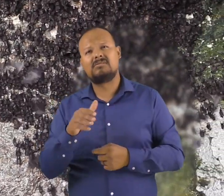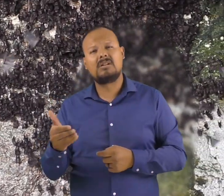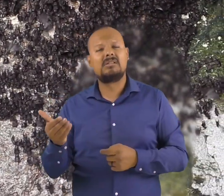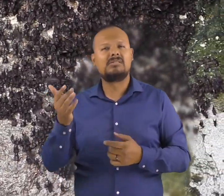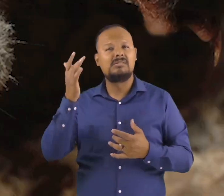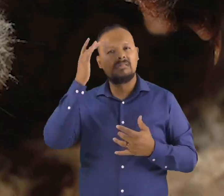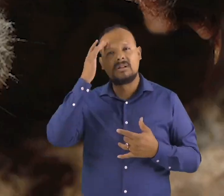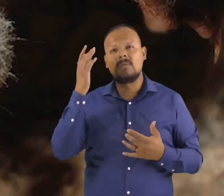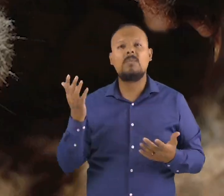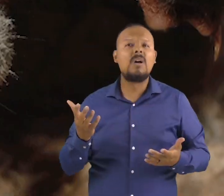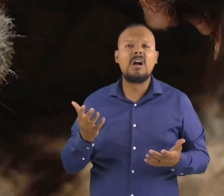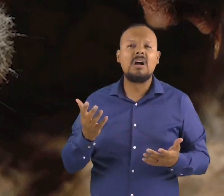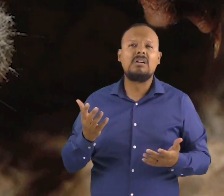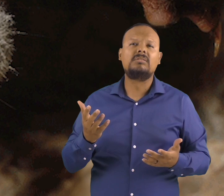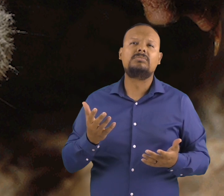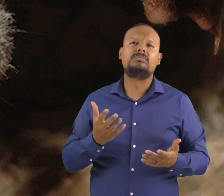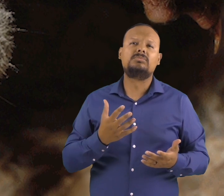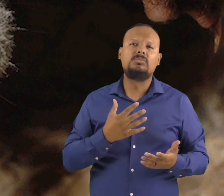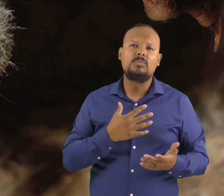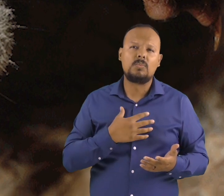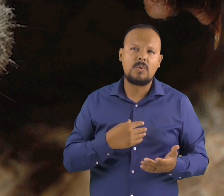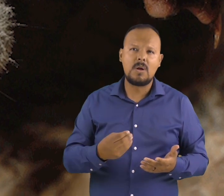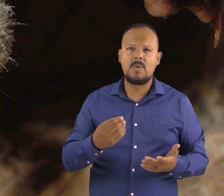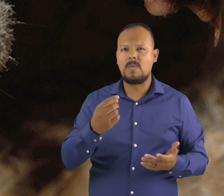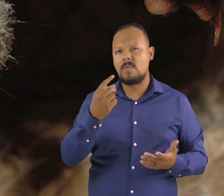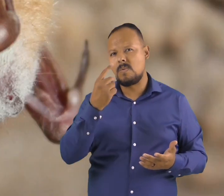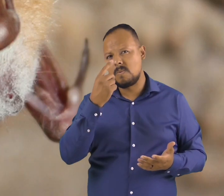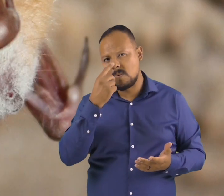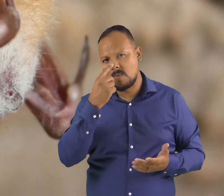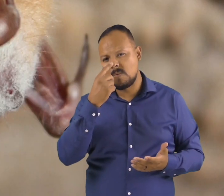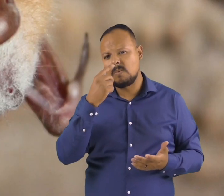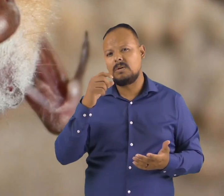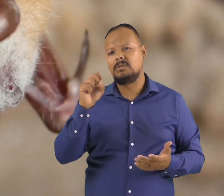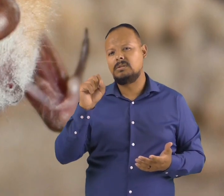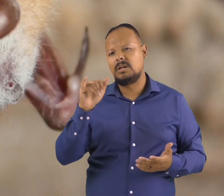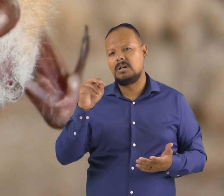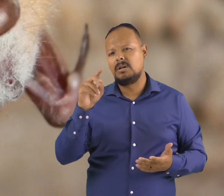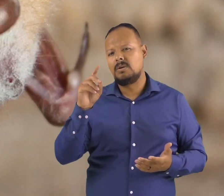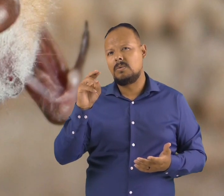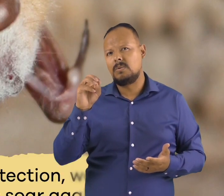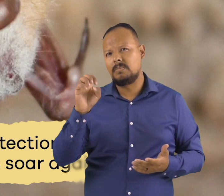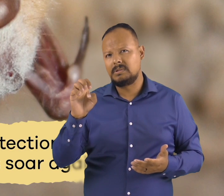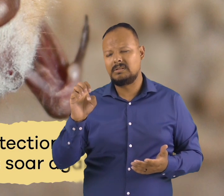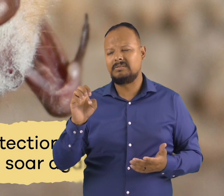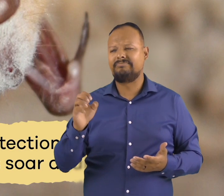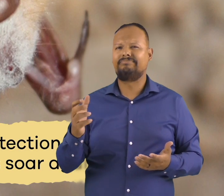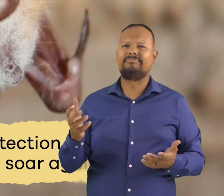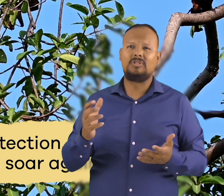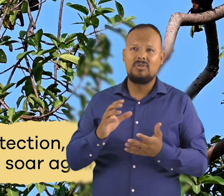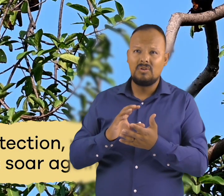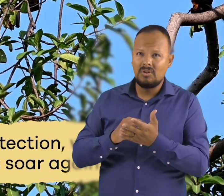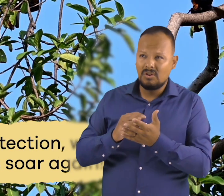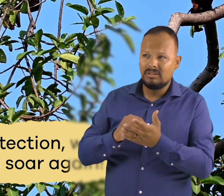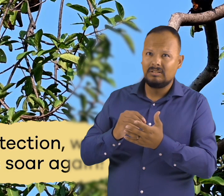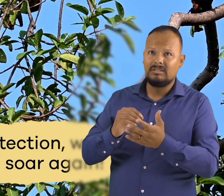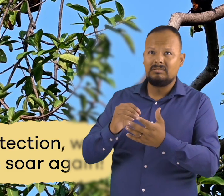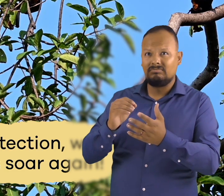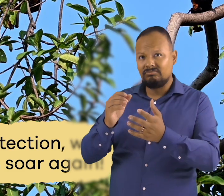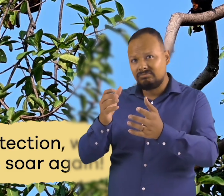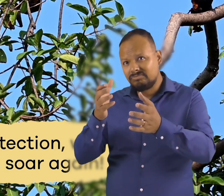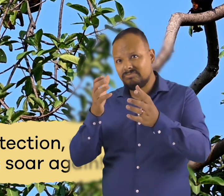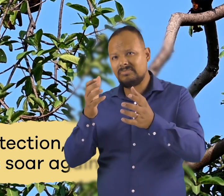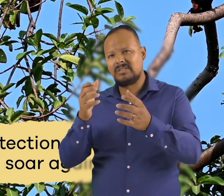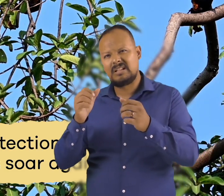5 million bats have died from white-nose syndrome disease. But with knowledge and protection,